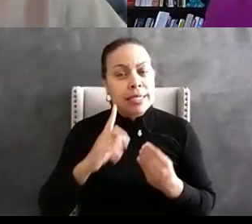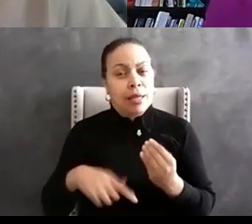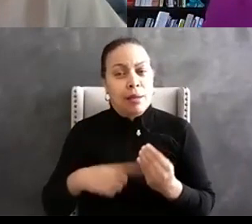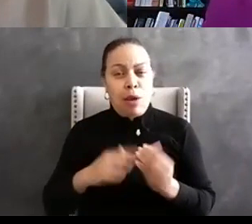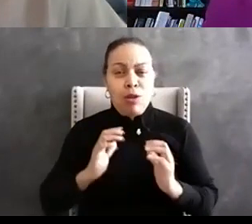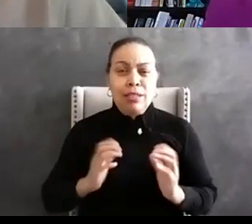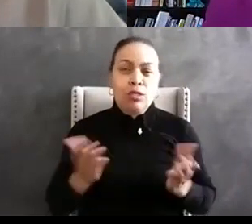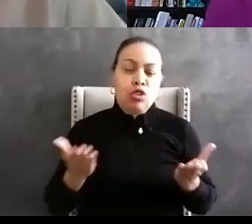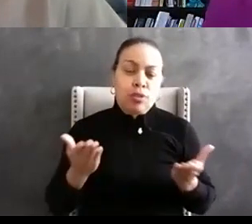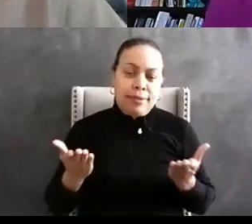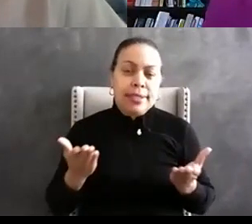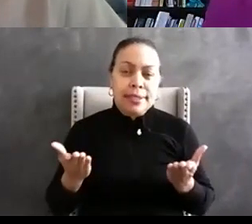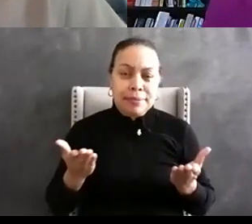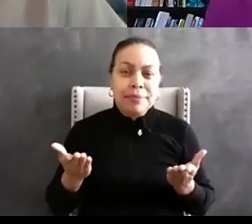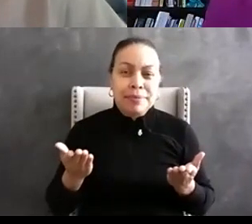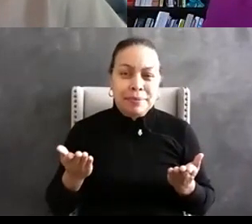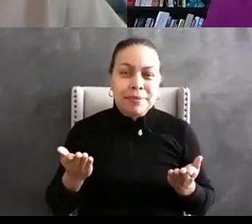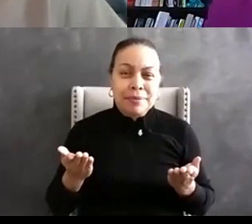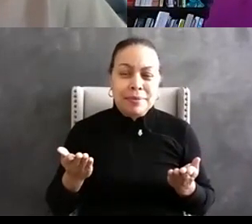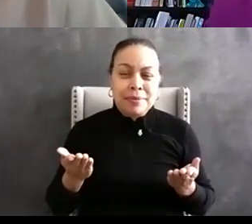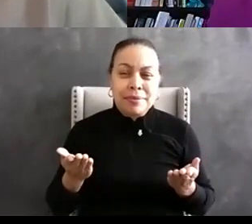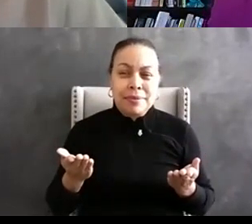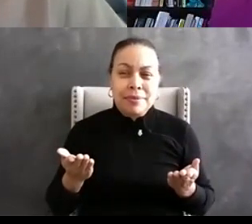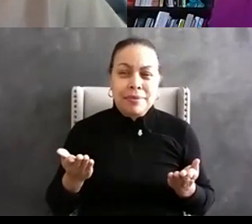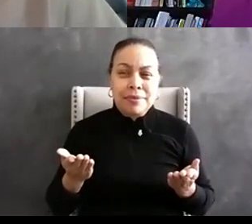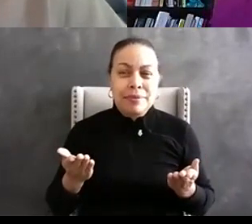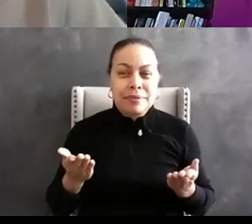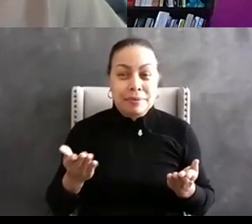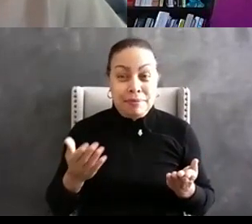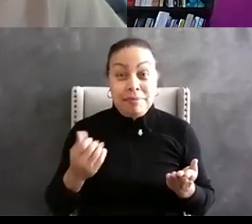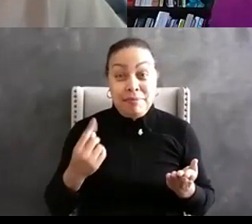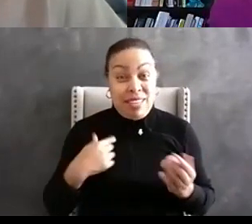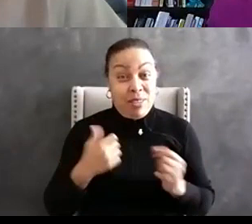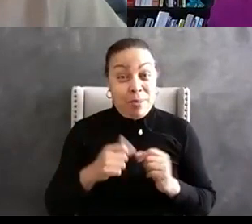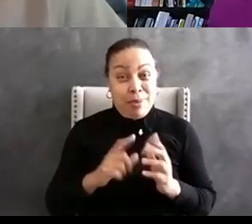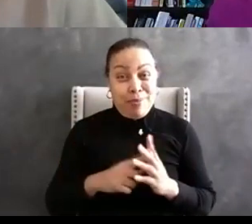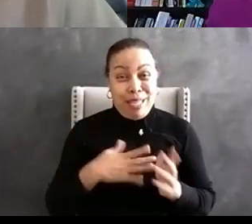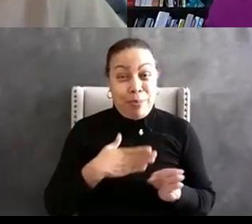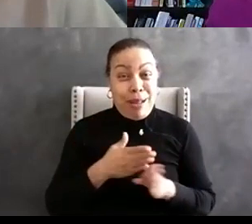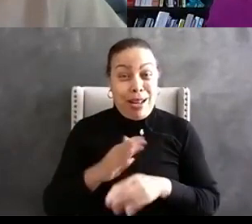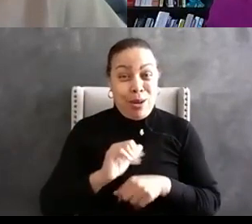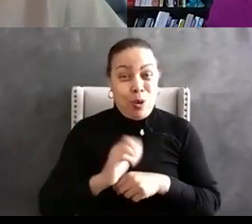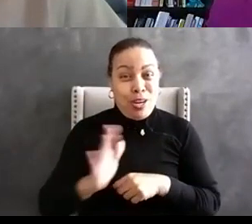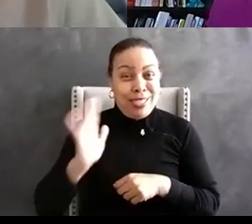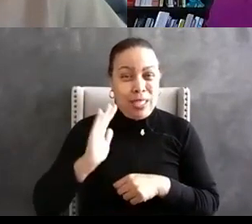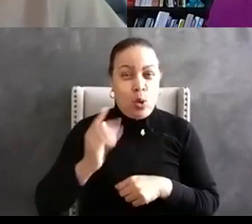service now that back when I was on early in my career um one of my other lieutenants sent out around